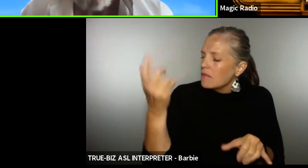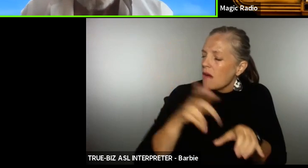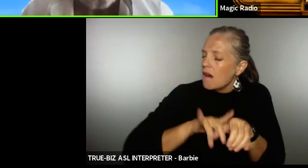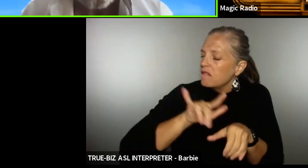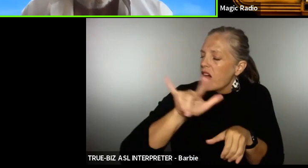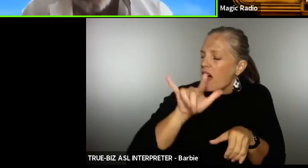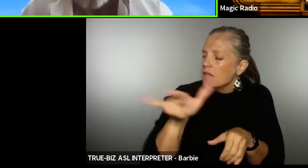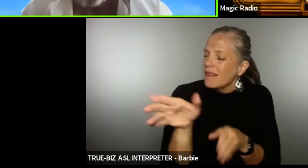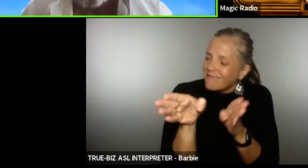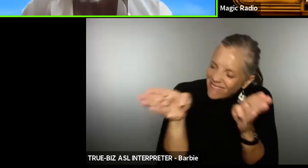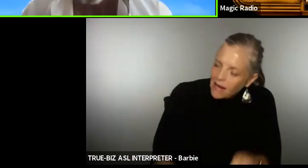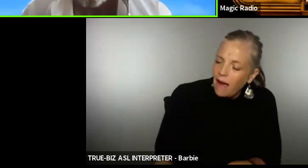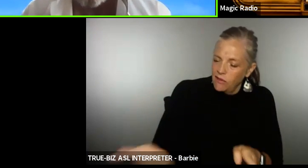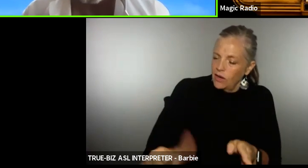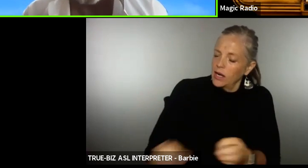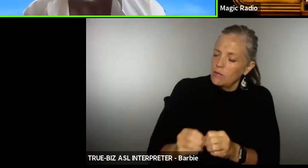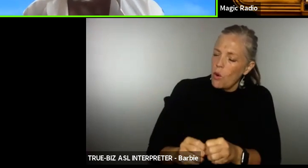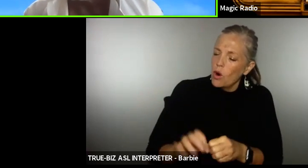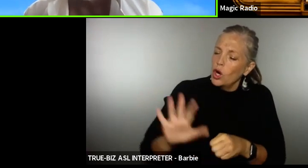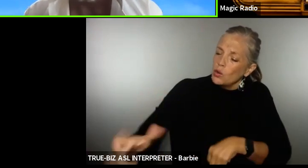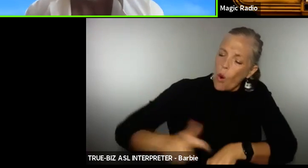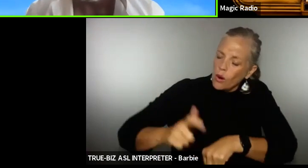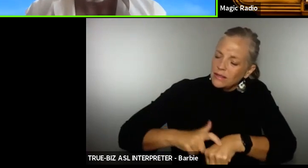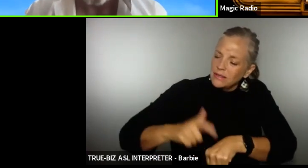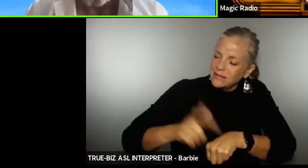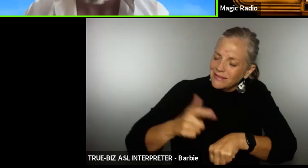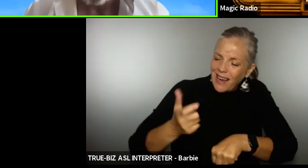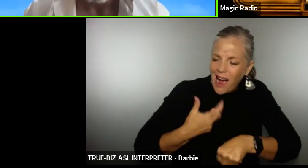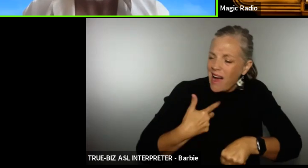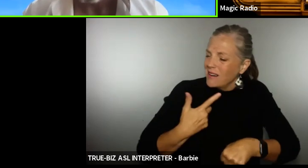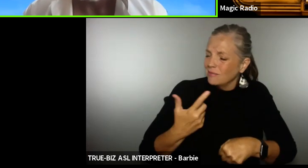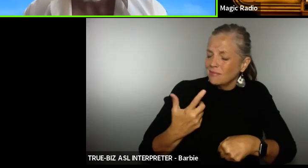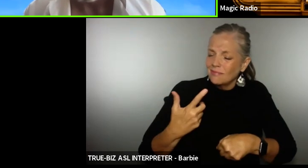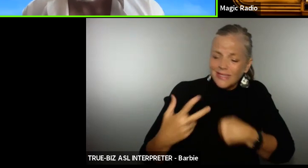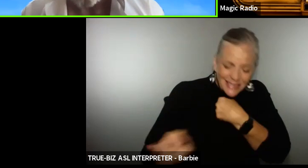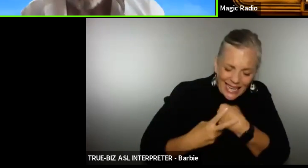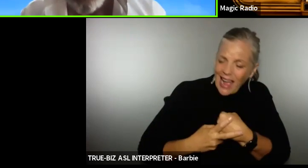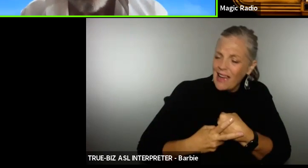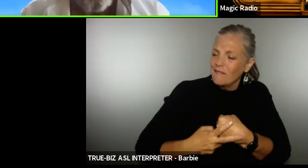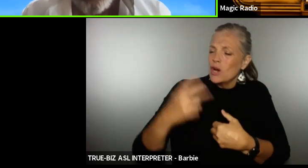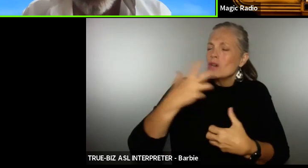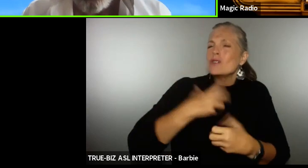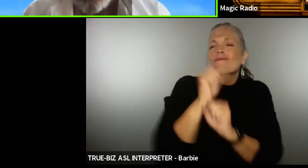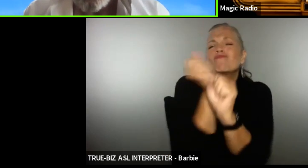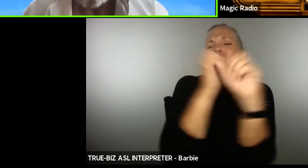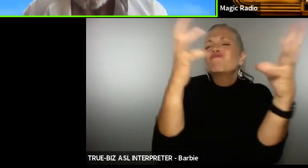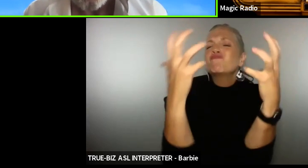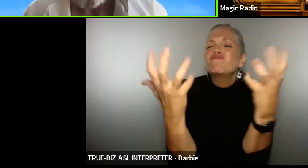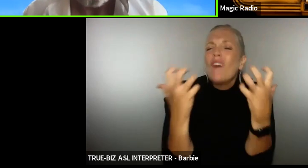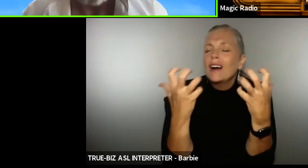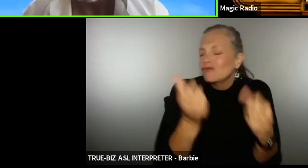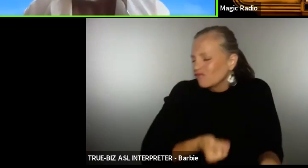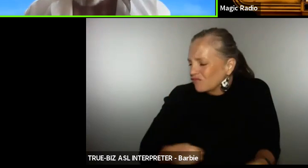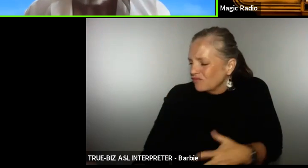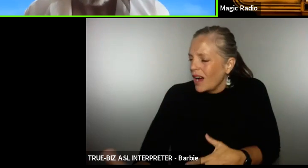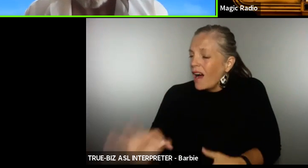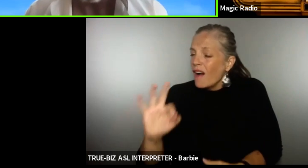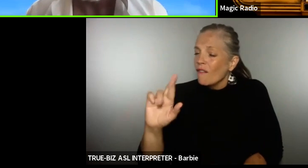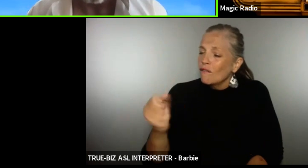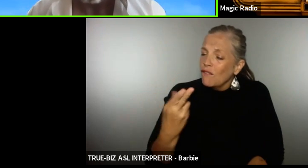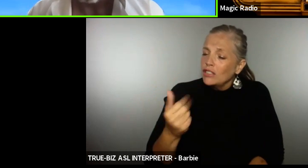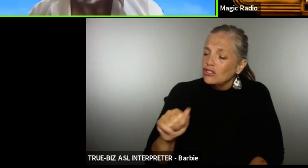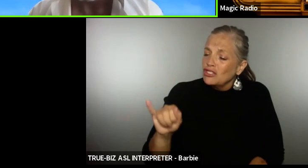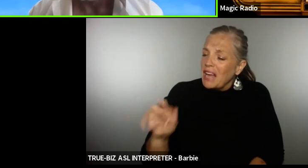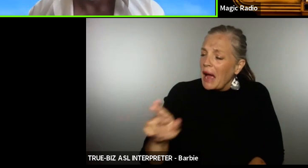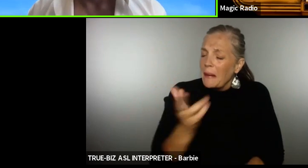so save yourself some time and get rid of those wishes right now there's no more fresh air for you now you will be placed with